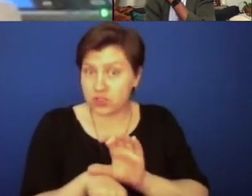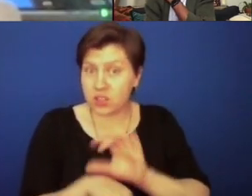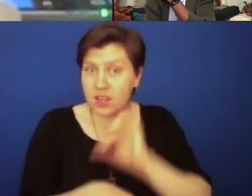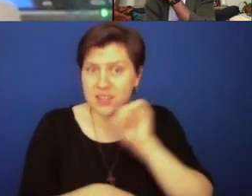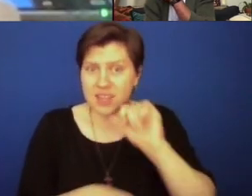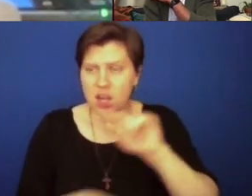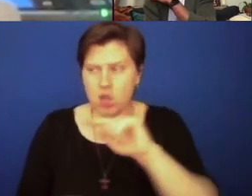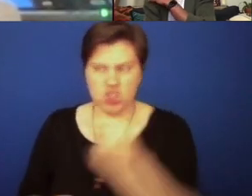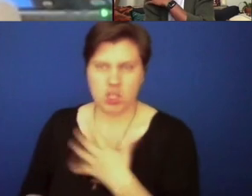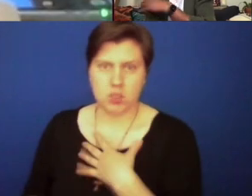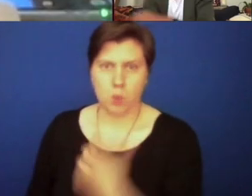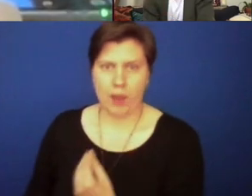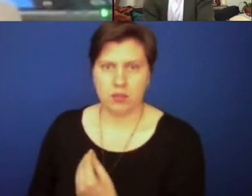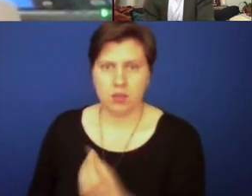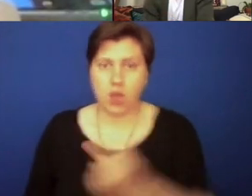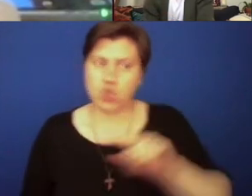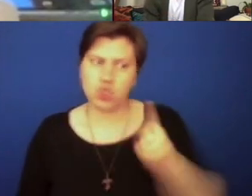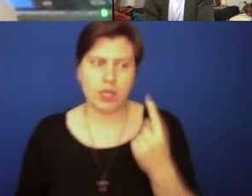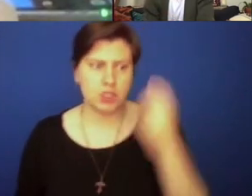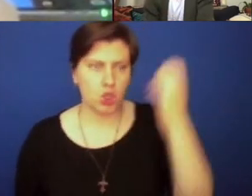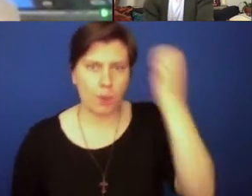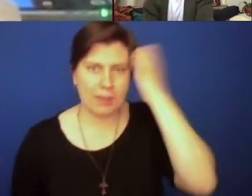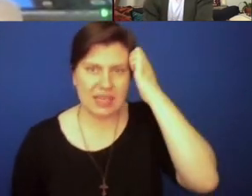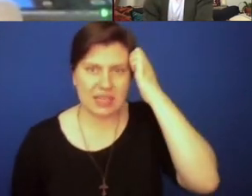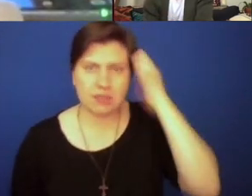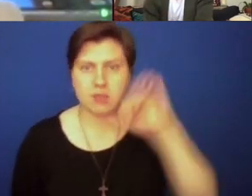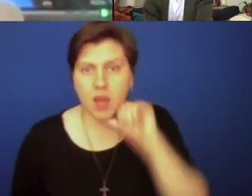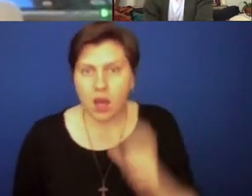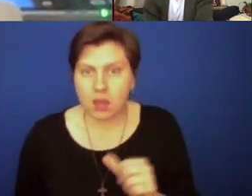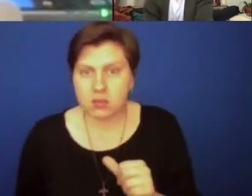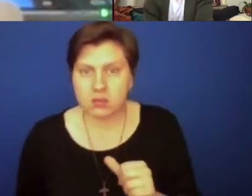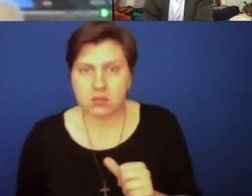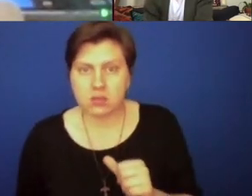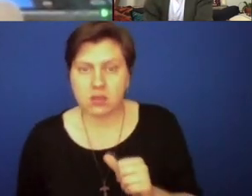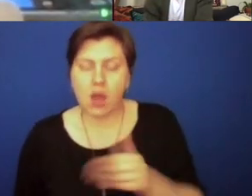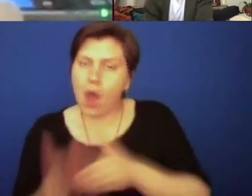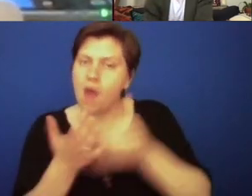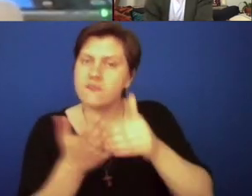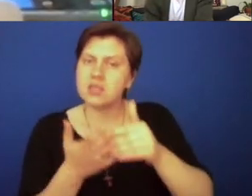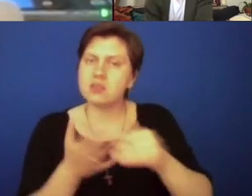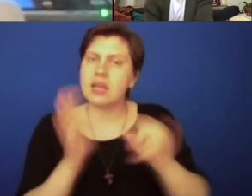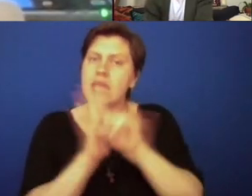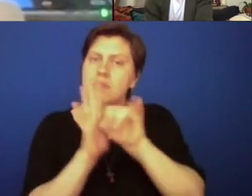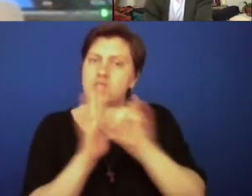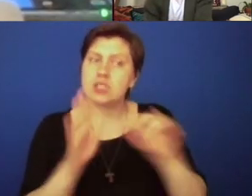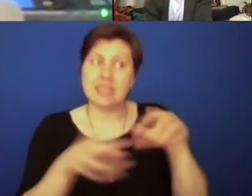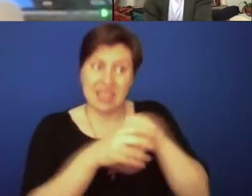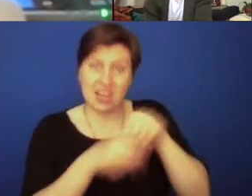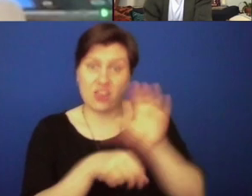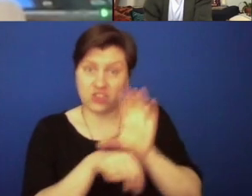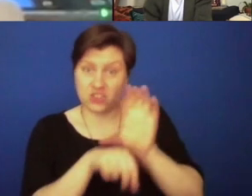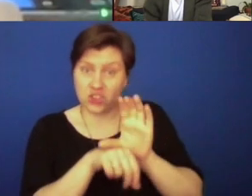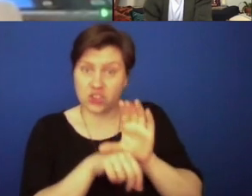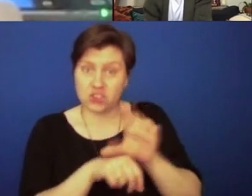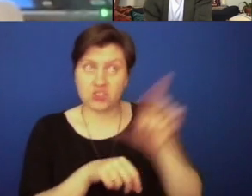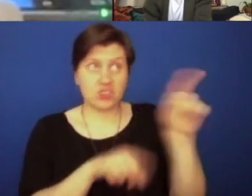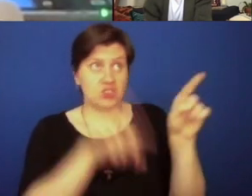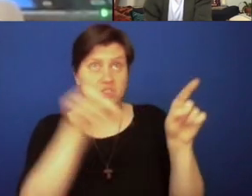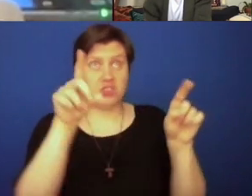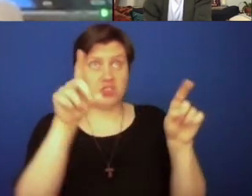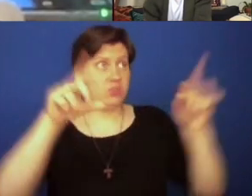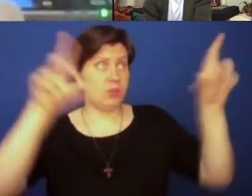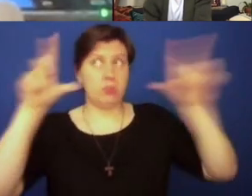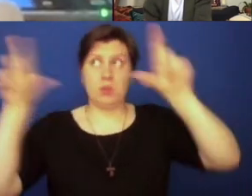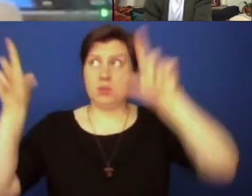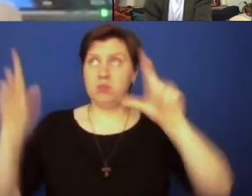just white or not just European. And oftentimes, you know, images that we have in our church are